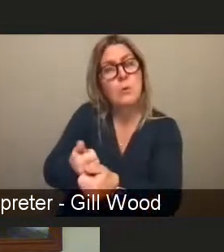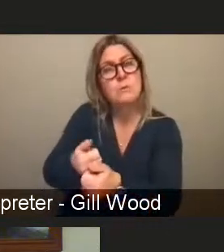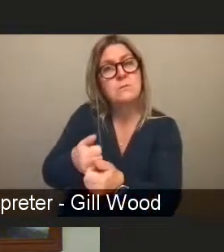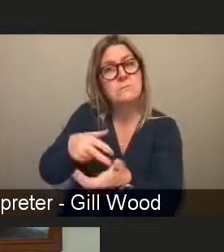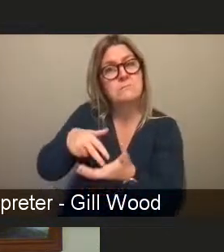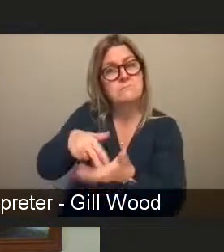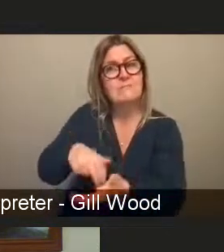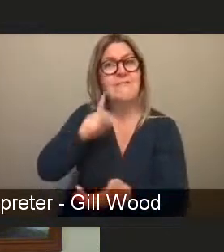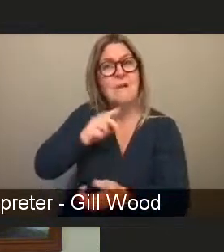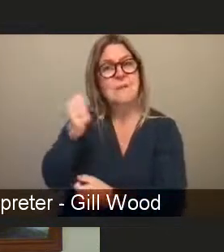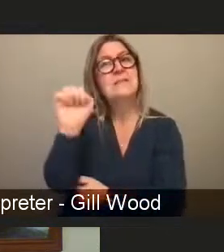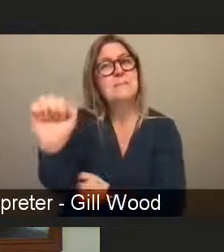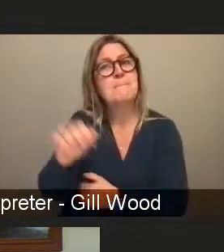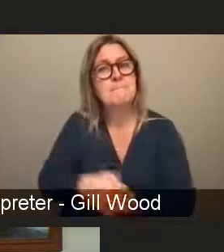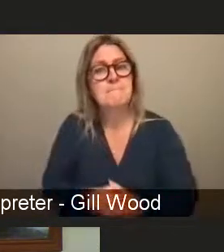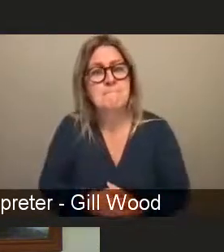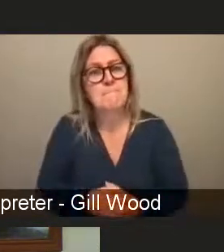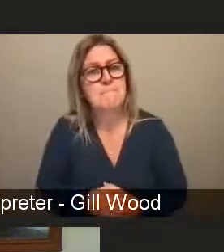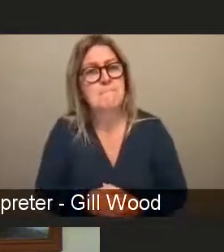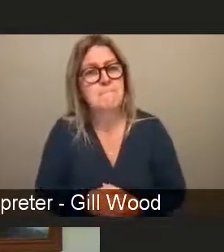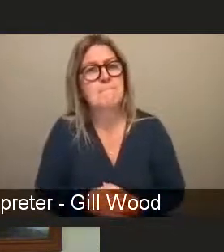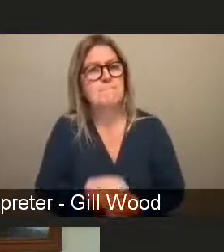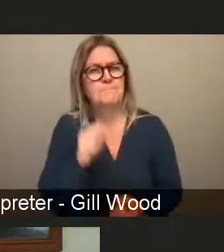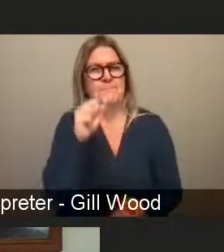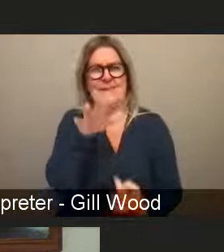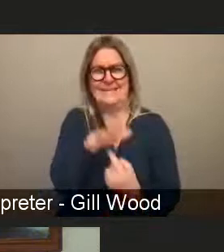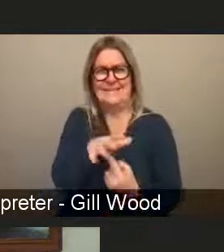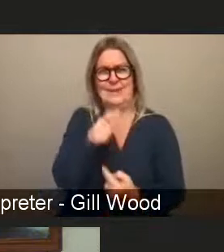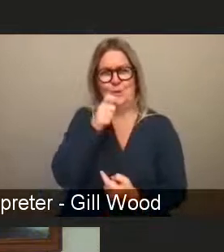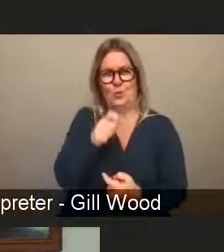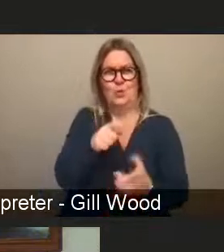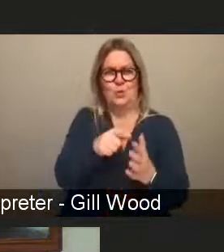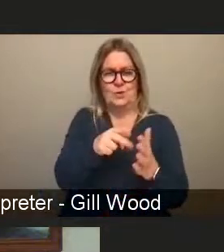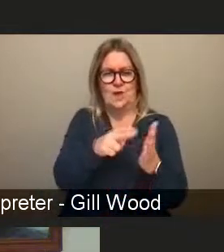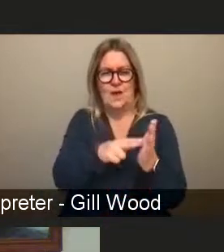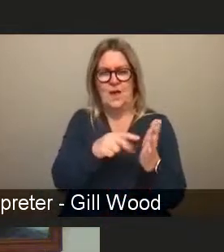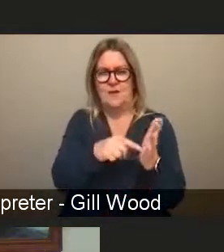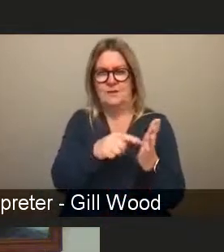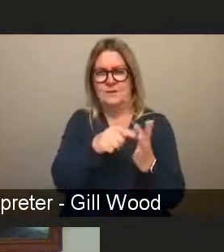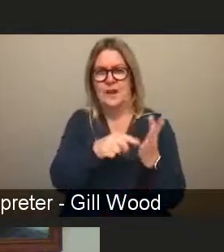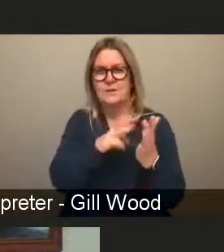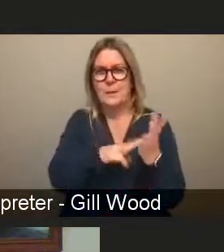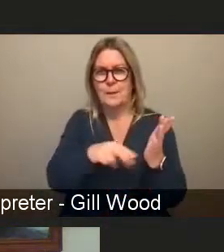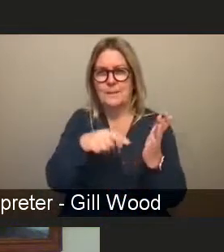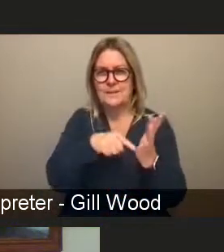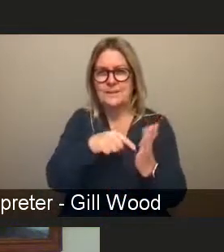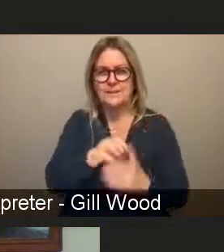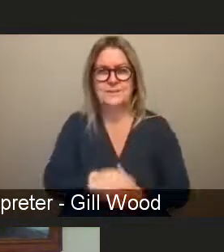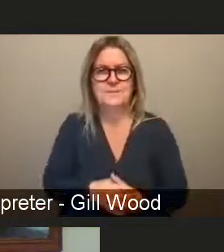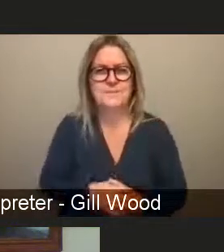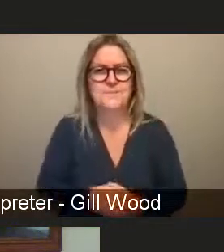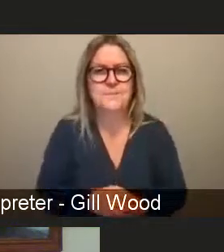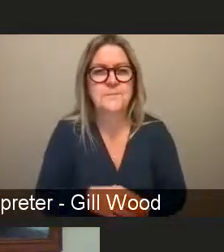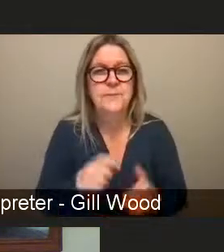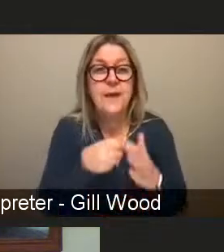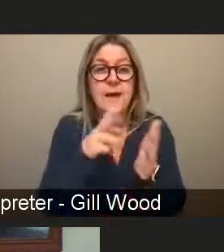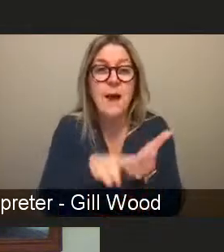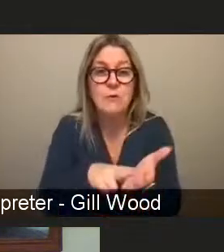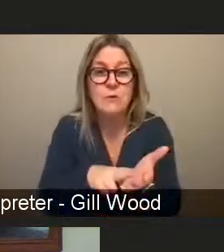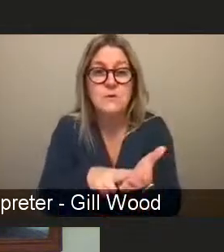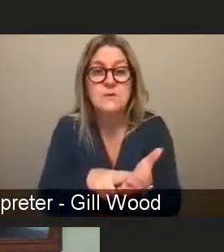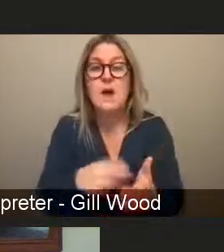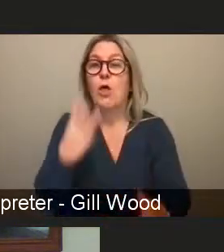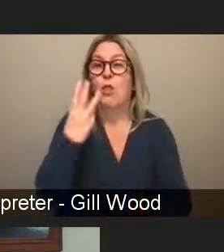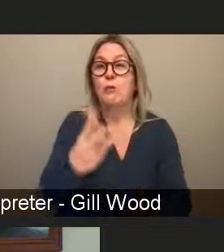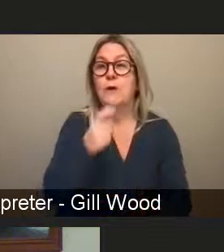i think that's a key word entitlement davy thank you um and karen in three words